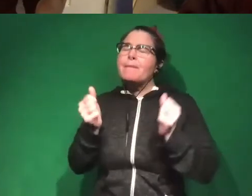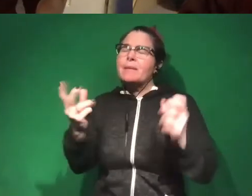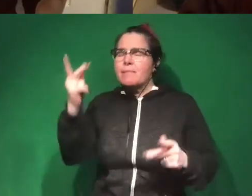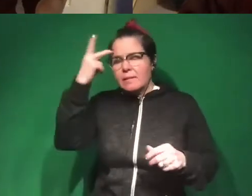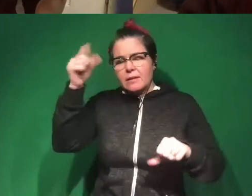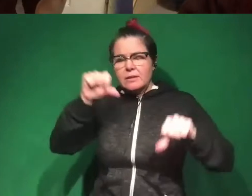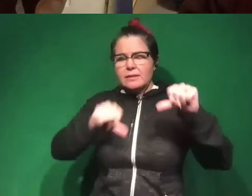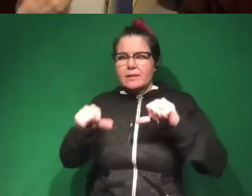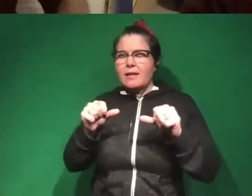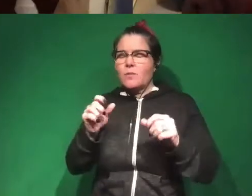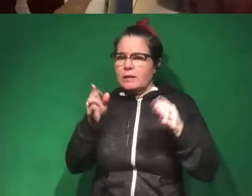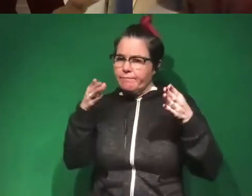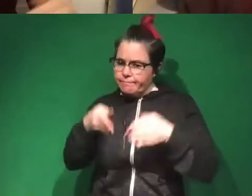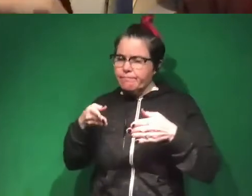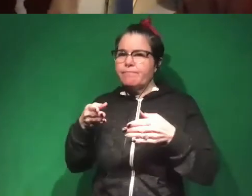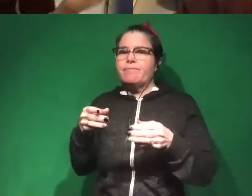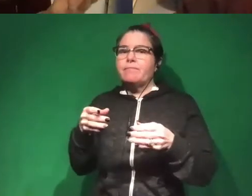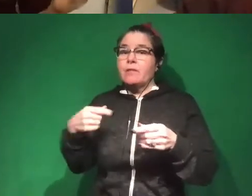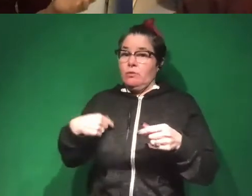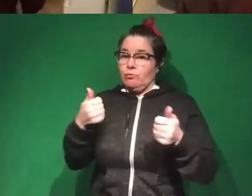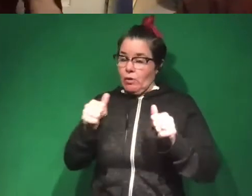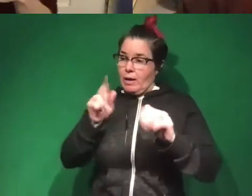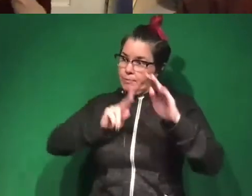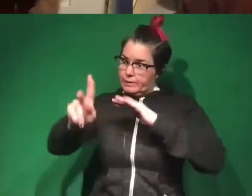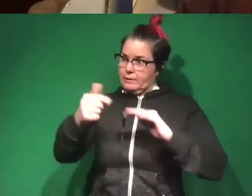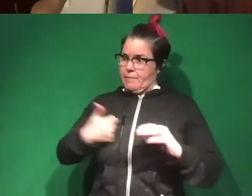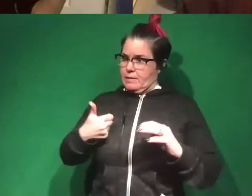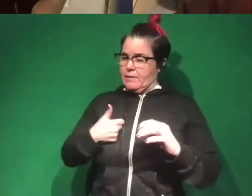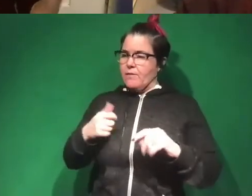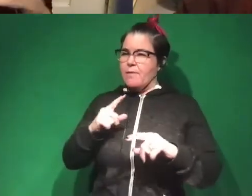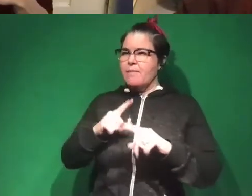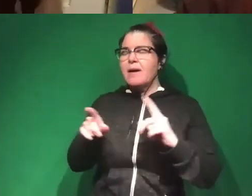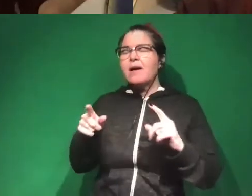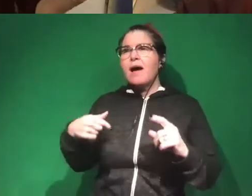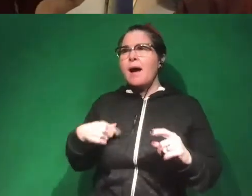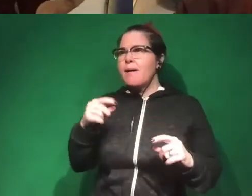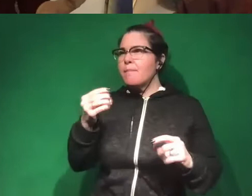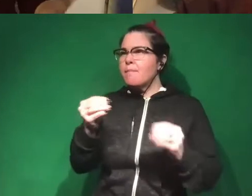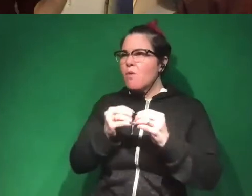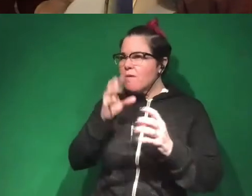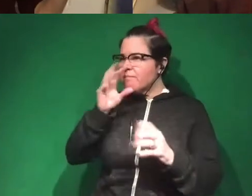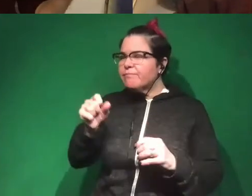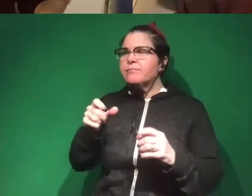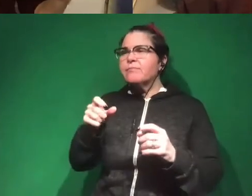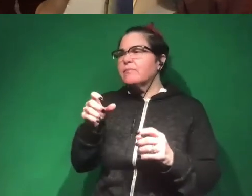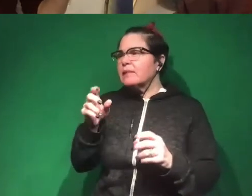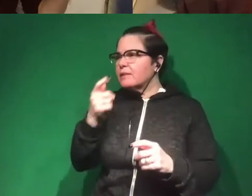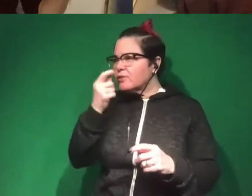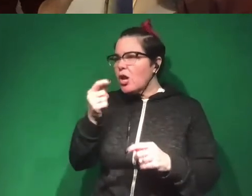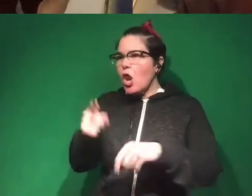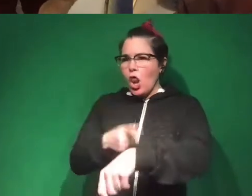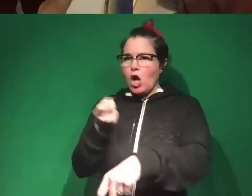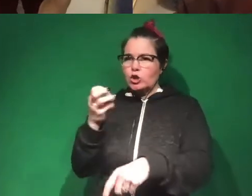make their own predictions about what's likely to happen. But we're much more interested in like longer term trends. So we're interested in things like